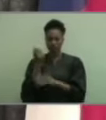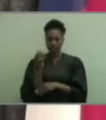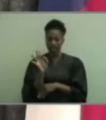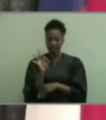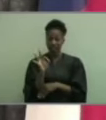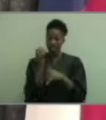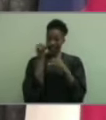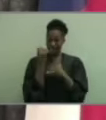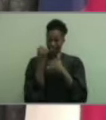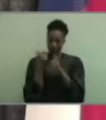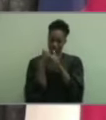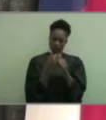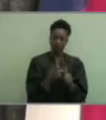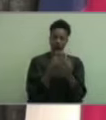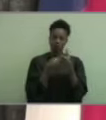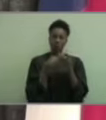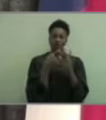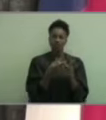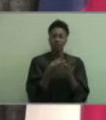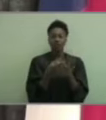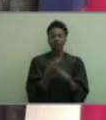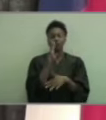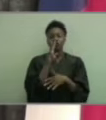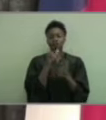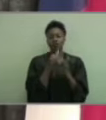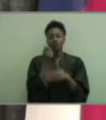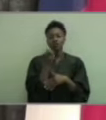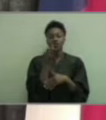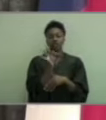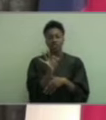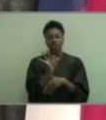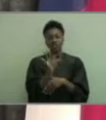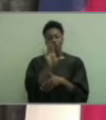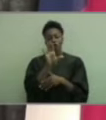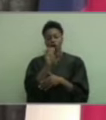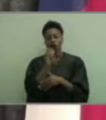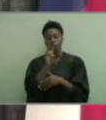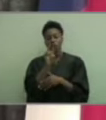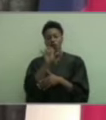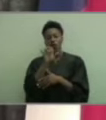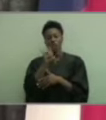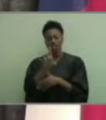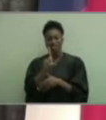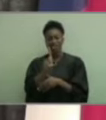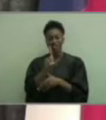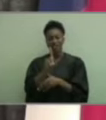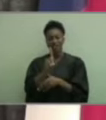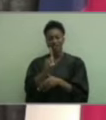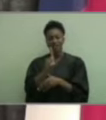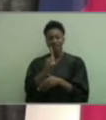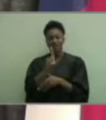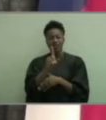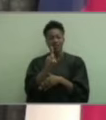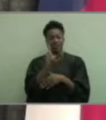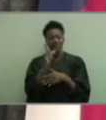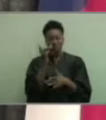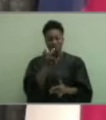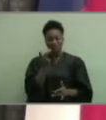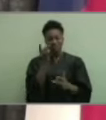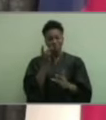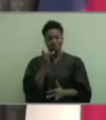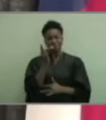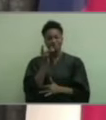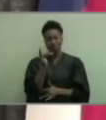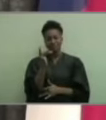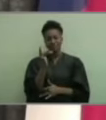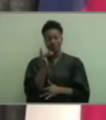followed by the beginning of the 2019 COVID pandemic, which started, of